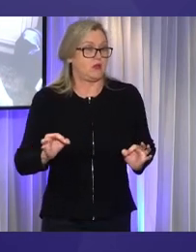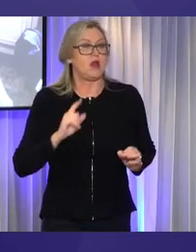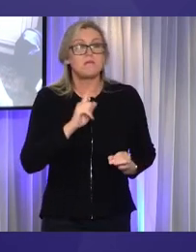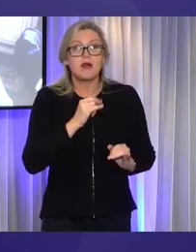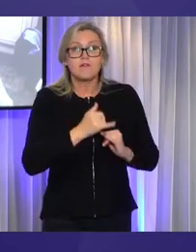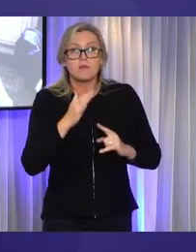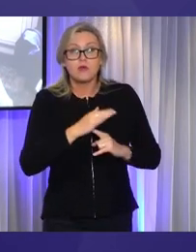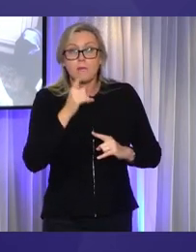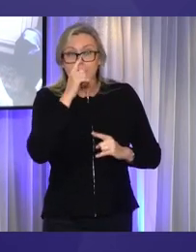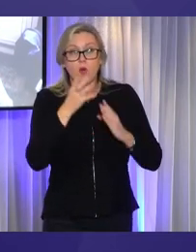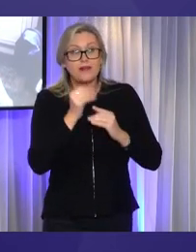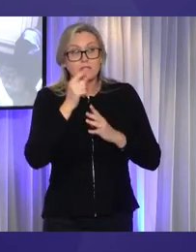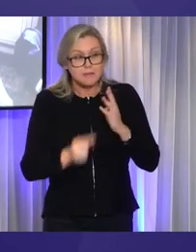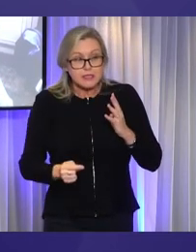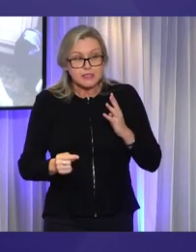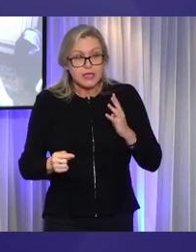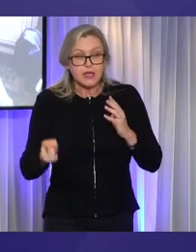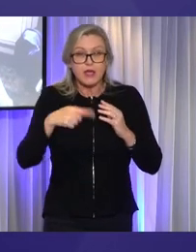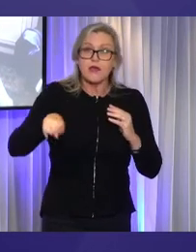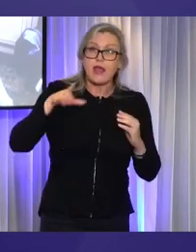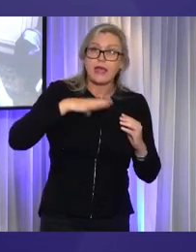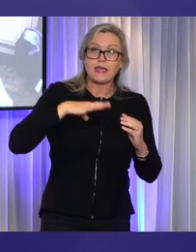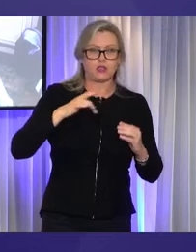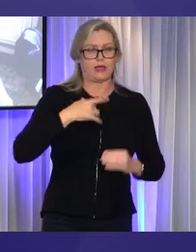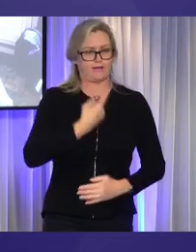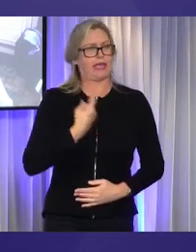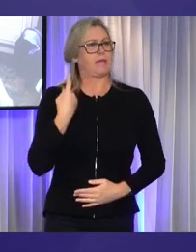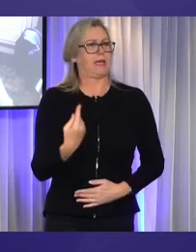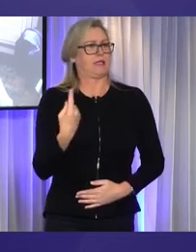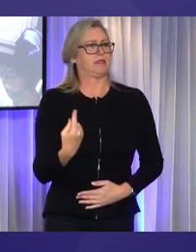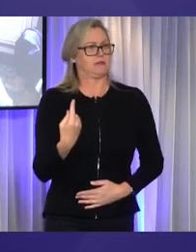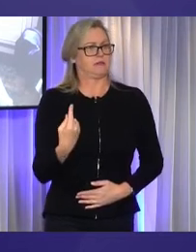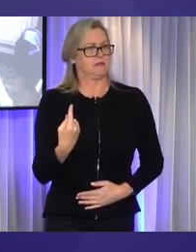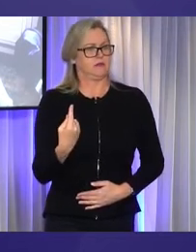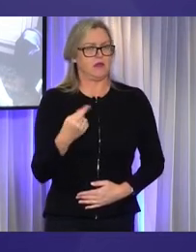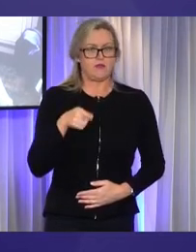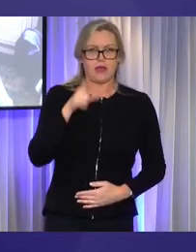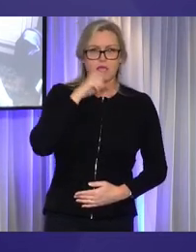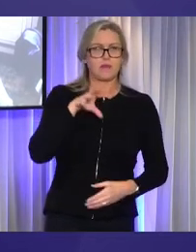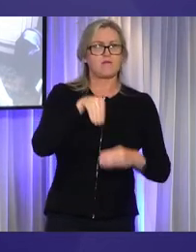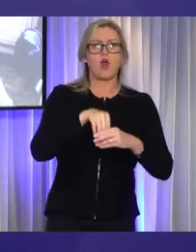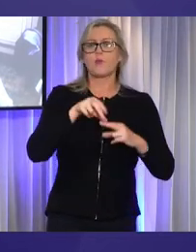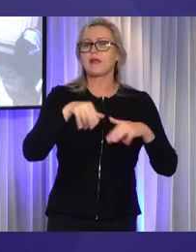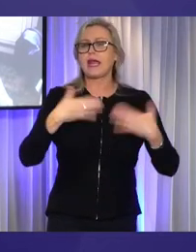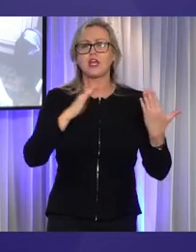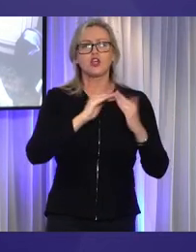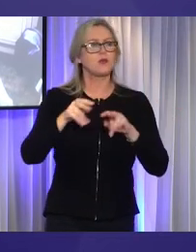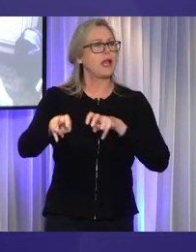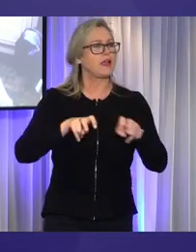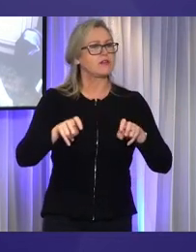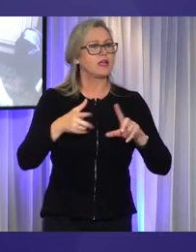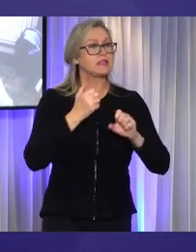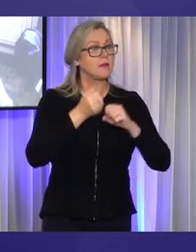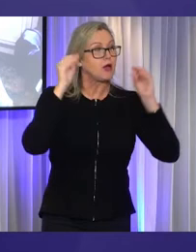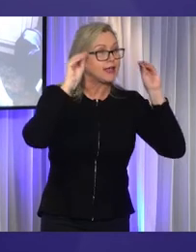important for people with disability to be able to live independently and be involved in community activities such as